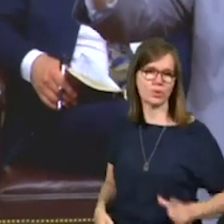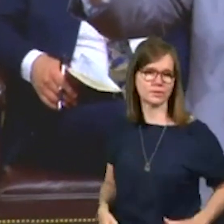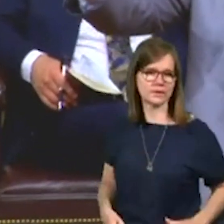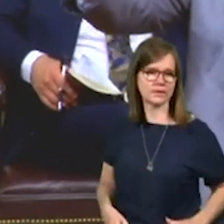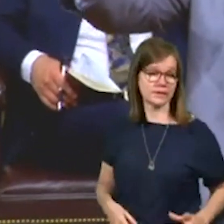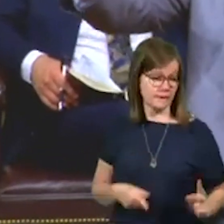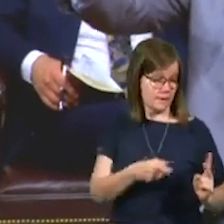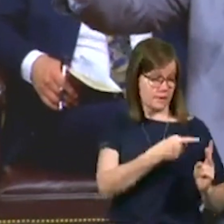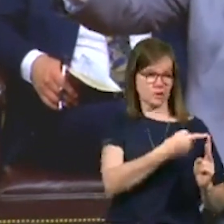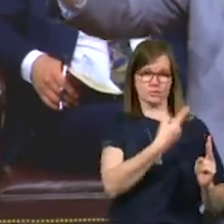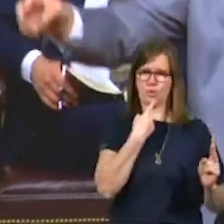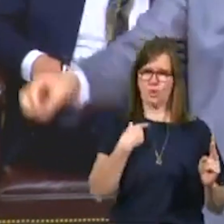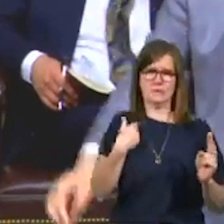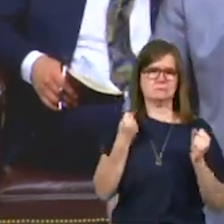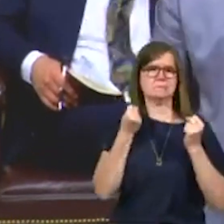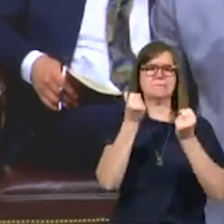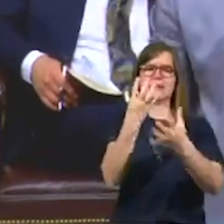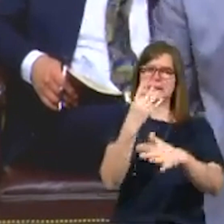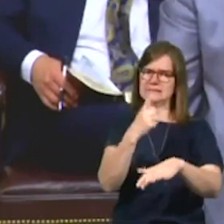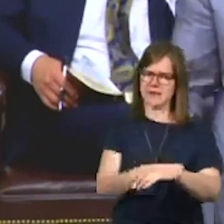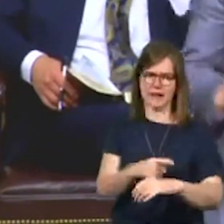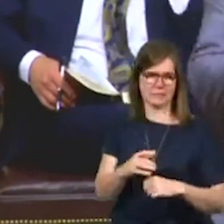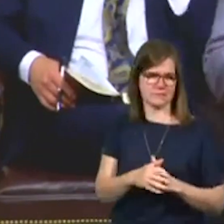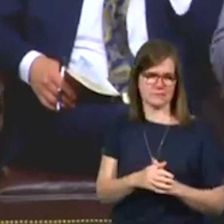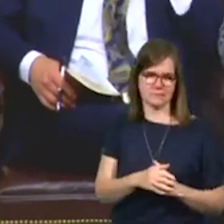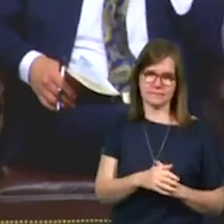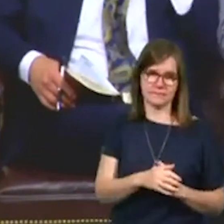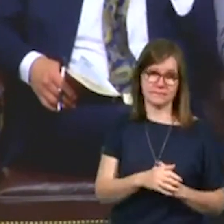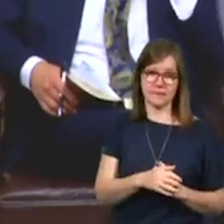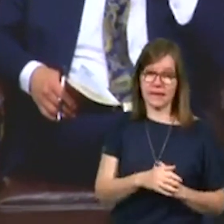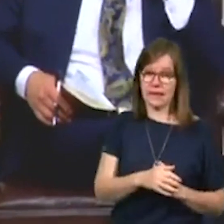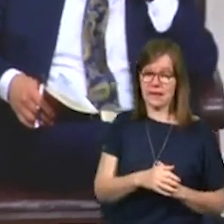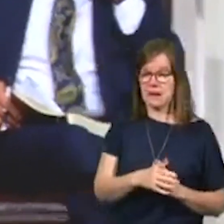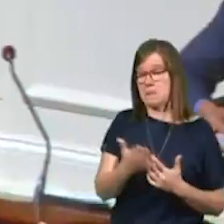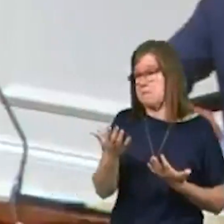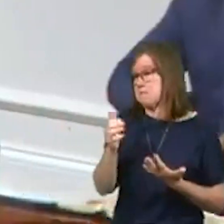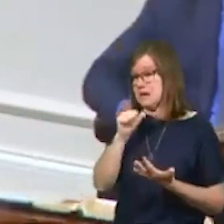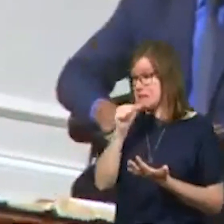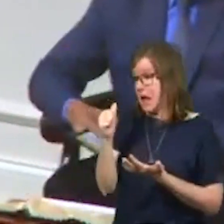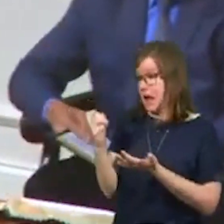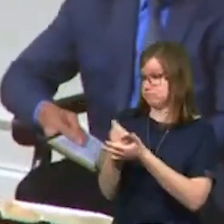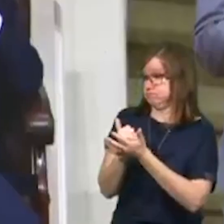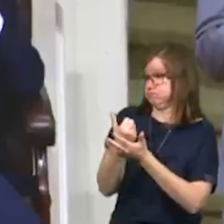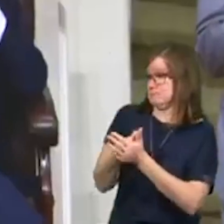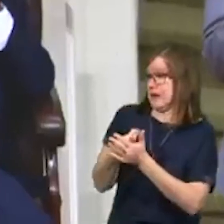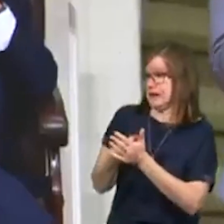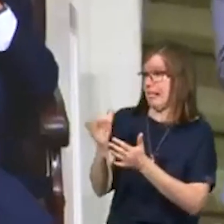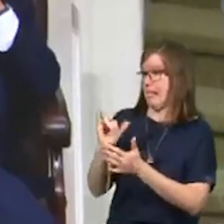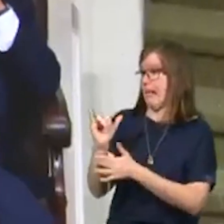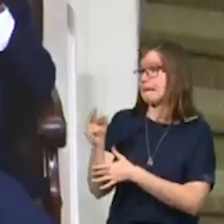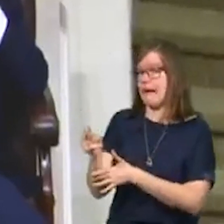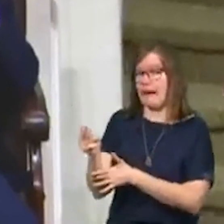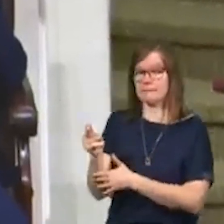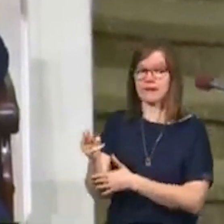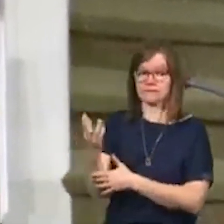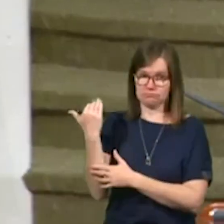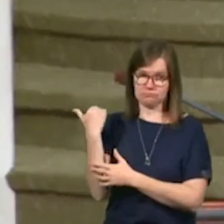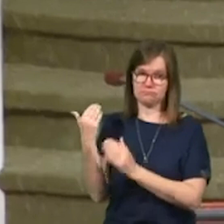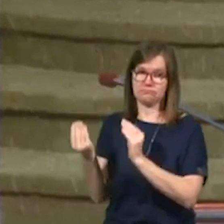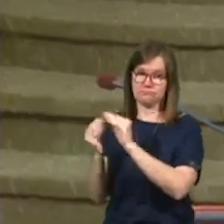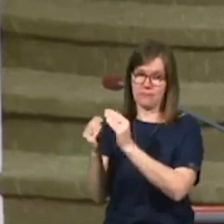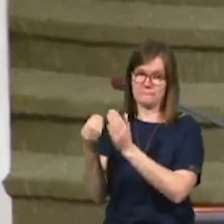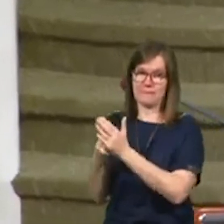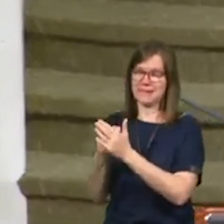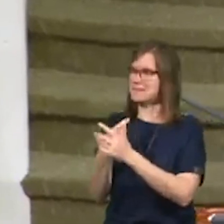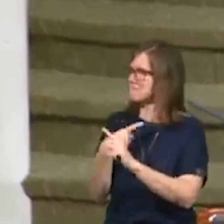If he told me once, he told me a dozen times, not making as much money as I made in Hammond, not, not, you know, we've to figure some things out. Then